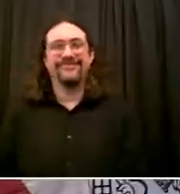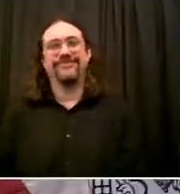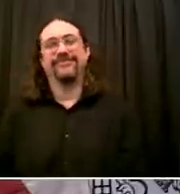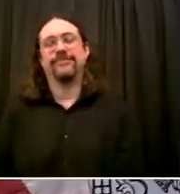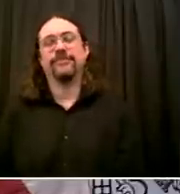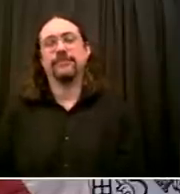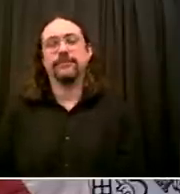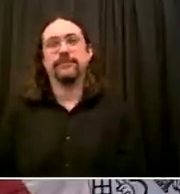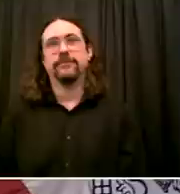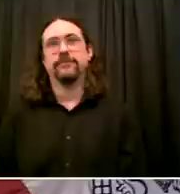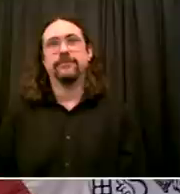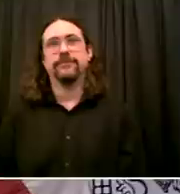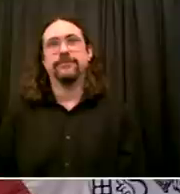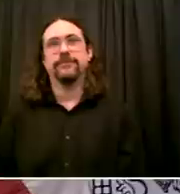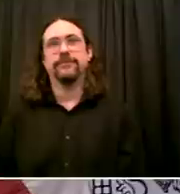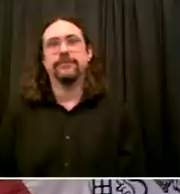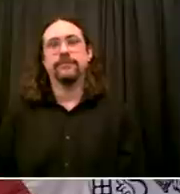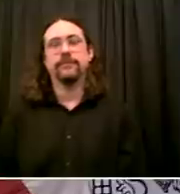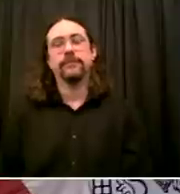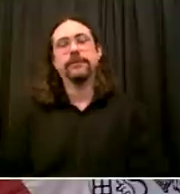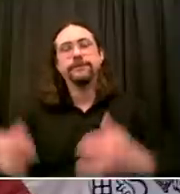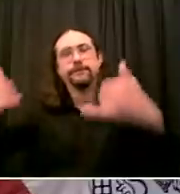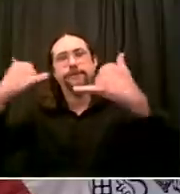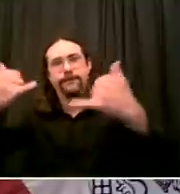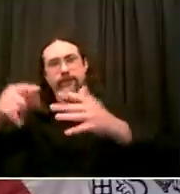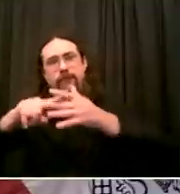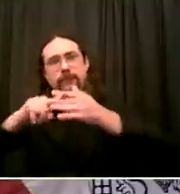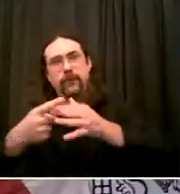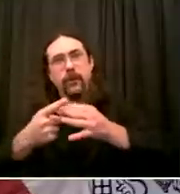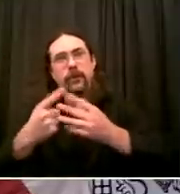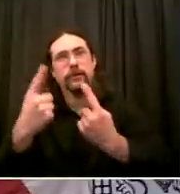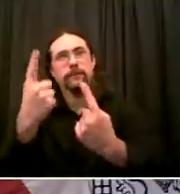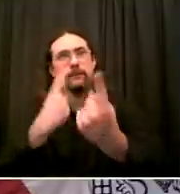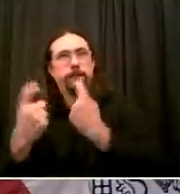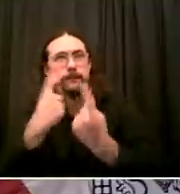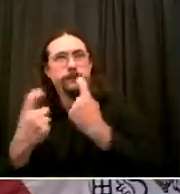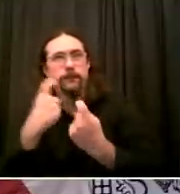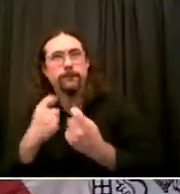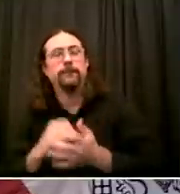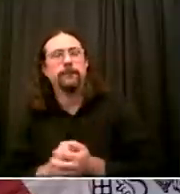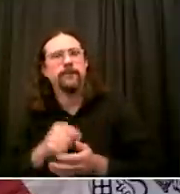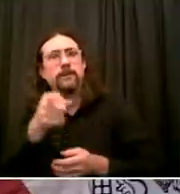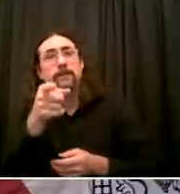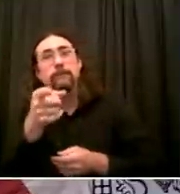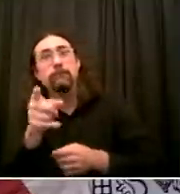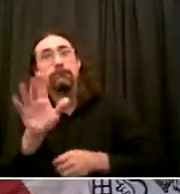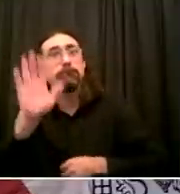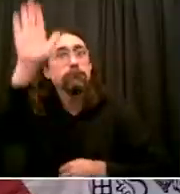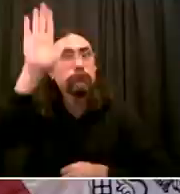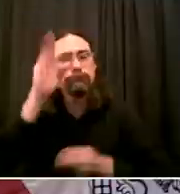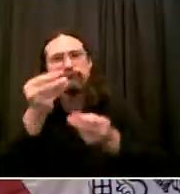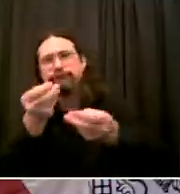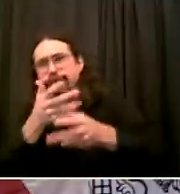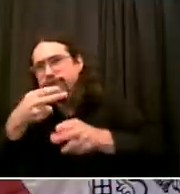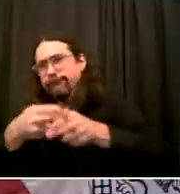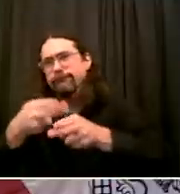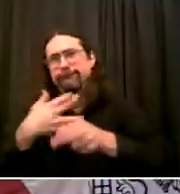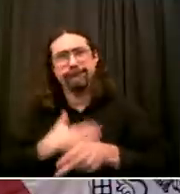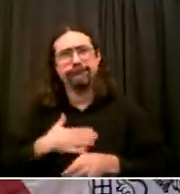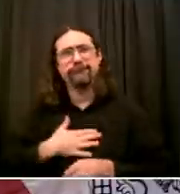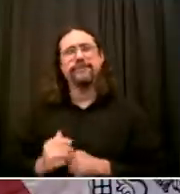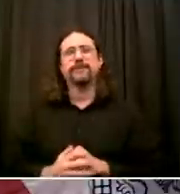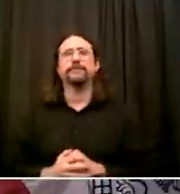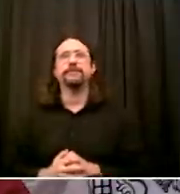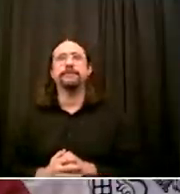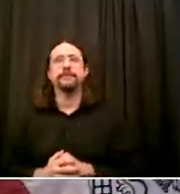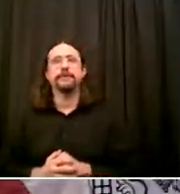our colleagues in the media And please let me know the name and outlet of each journalist We will now begin our Q&A As a reminder we are also